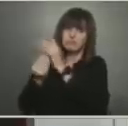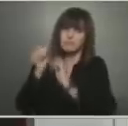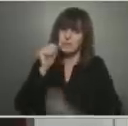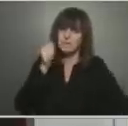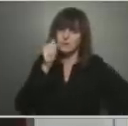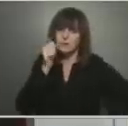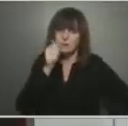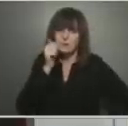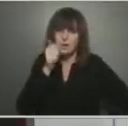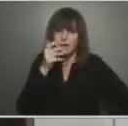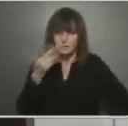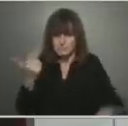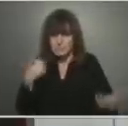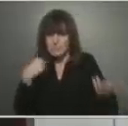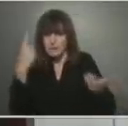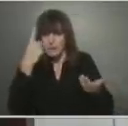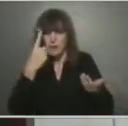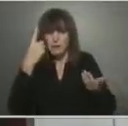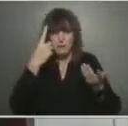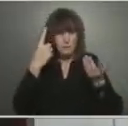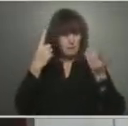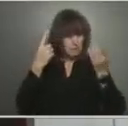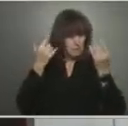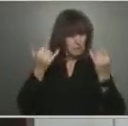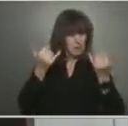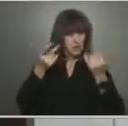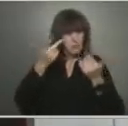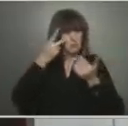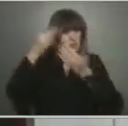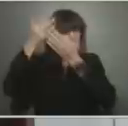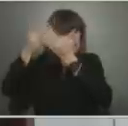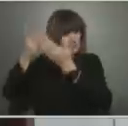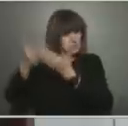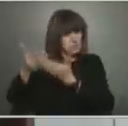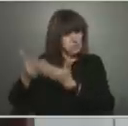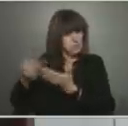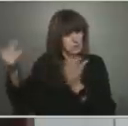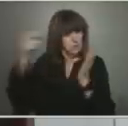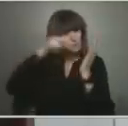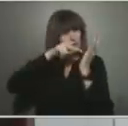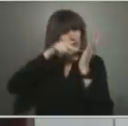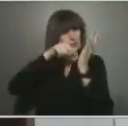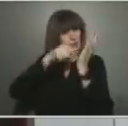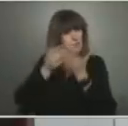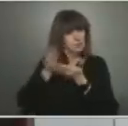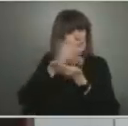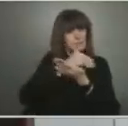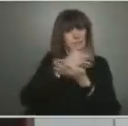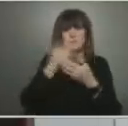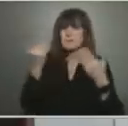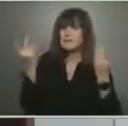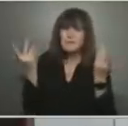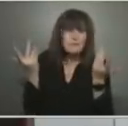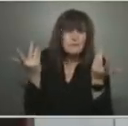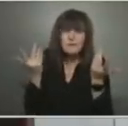look at the data and tell us what's going on. What is behind these high numbers?